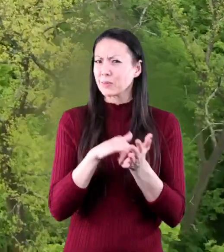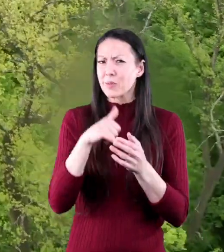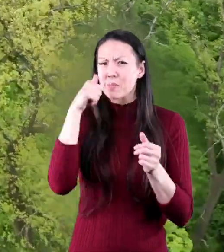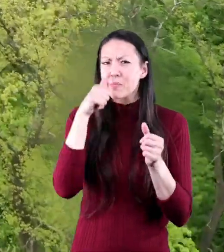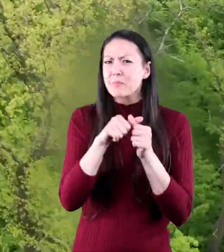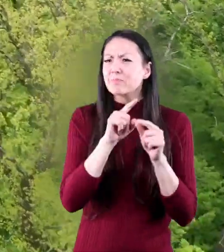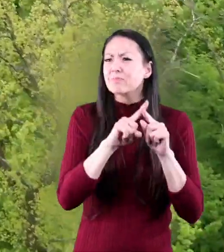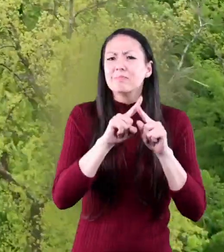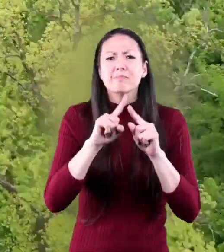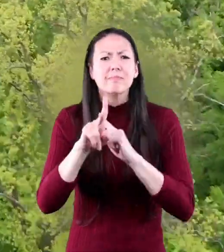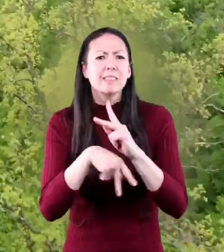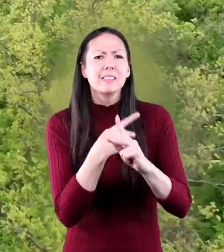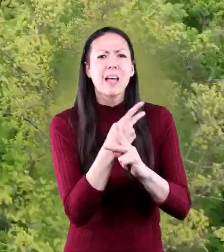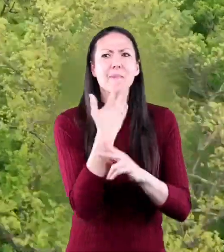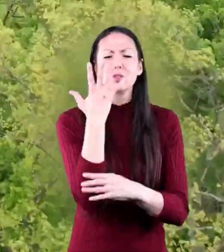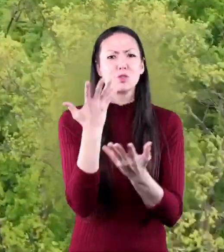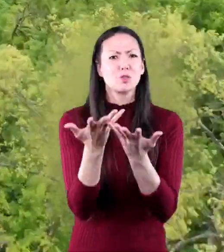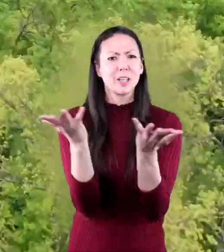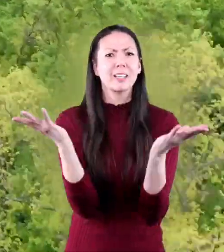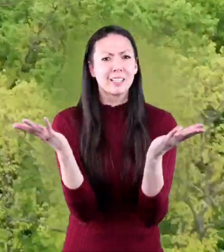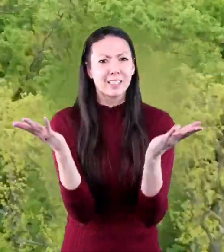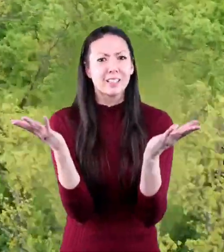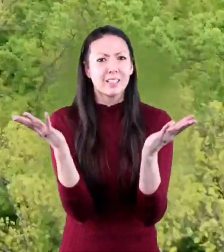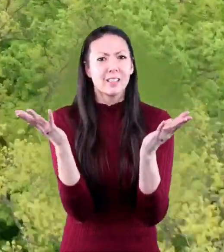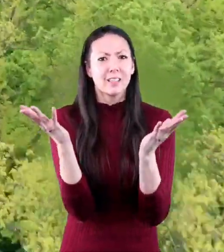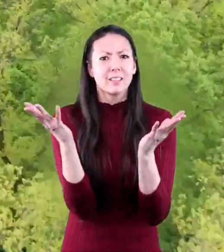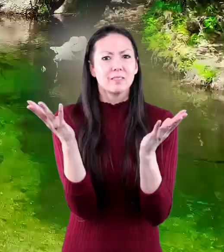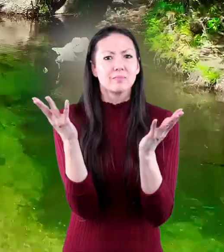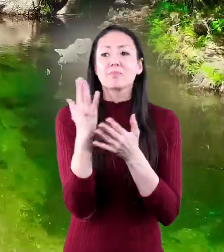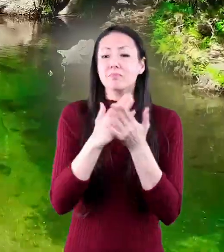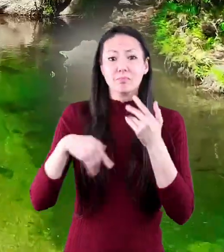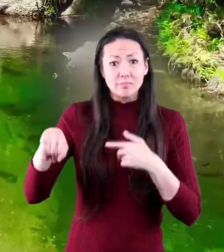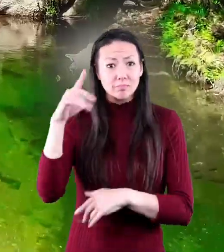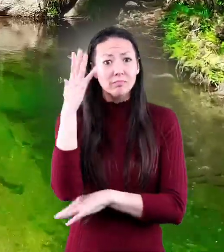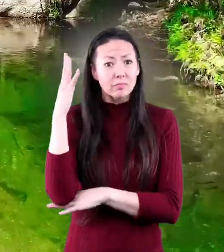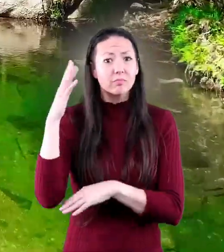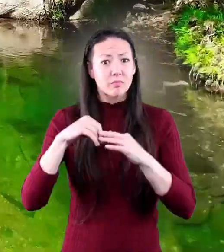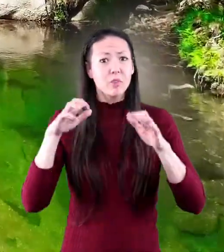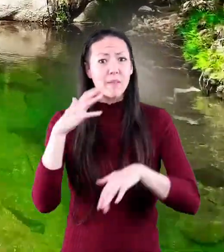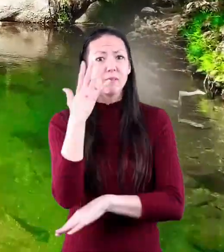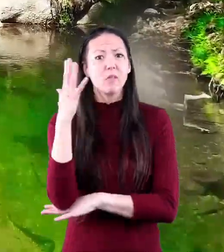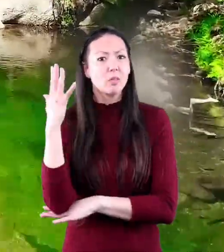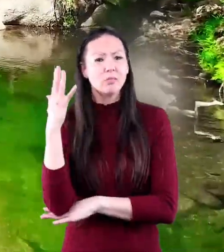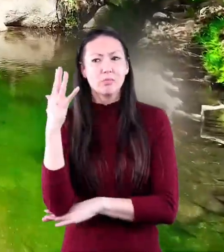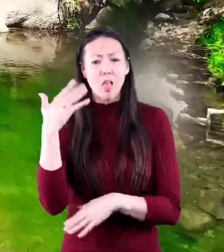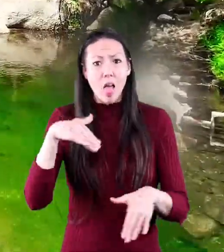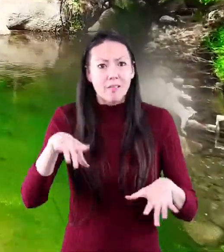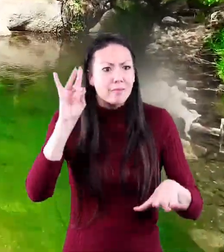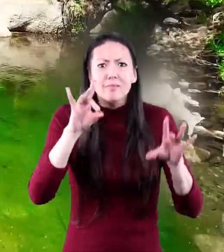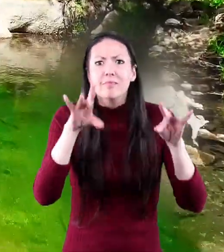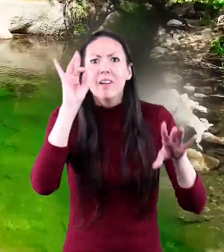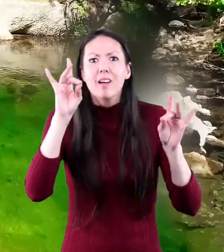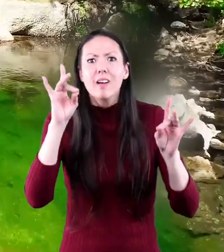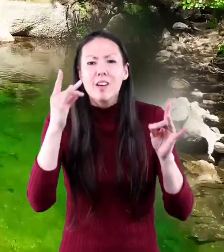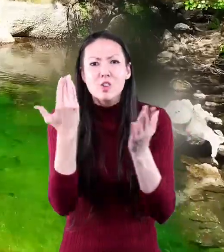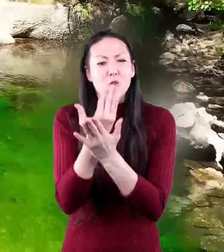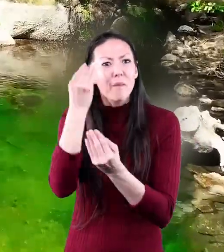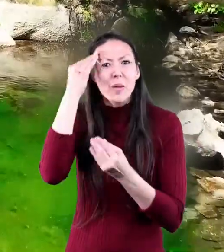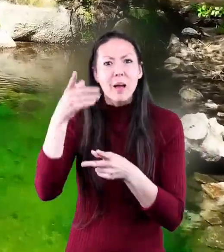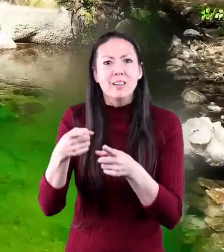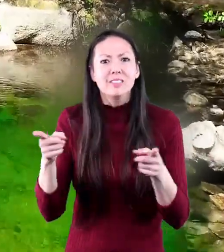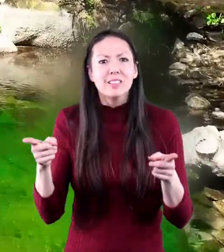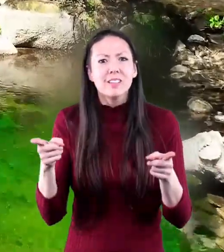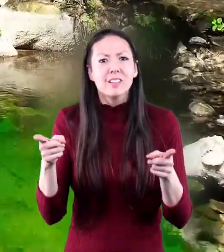almost impossible to remember all the different types of trees. And there are even some in the rainforest that haven't yet been